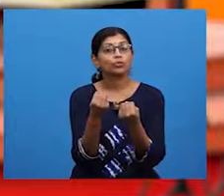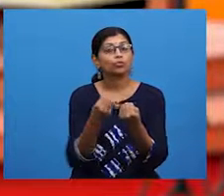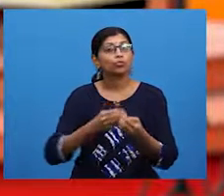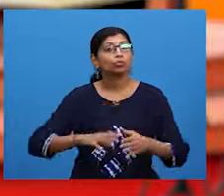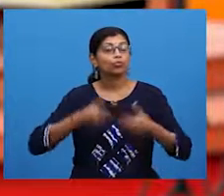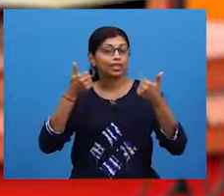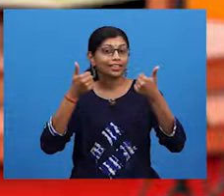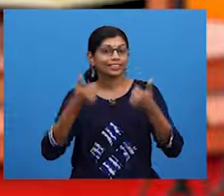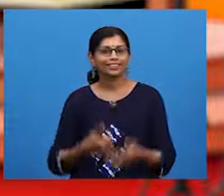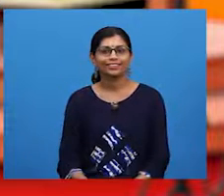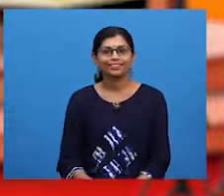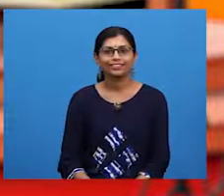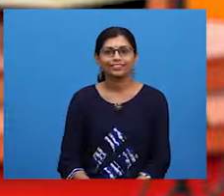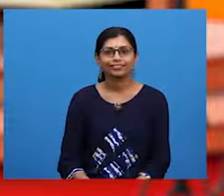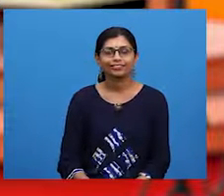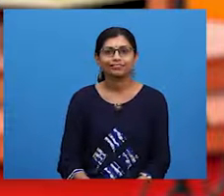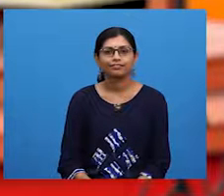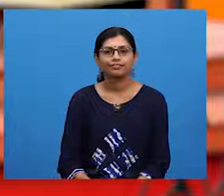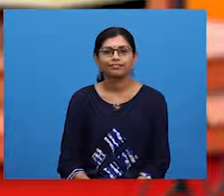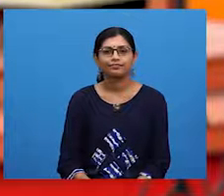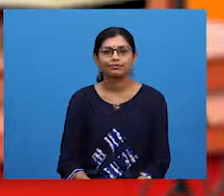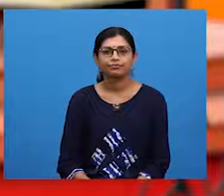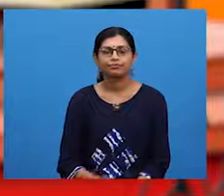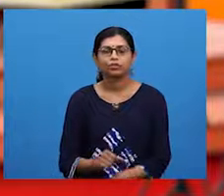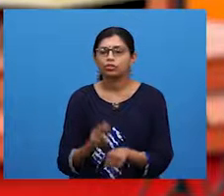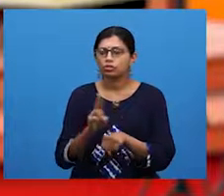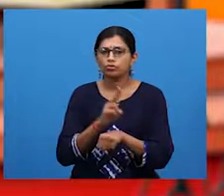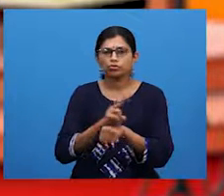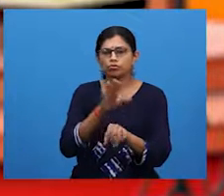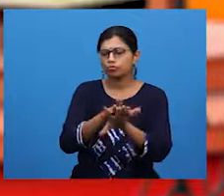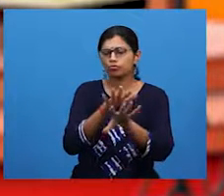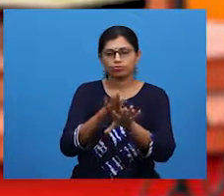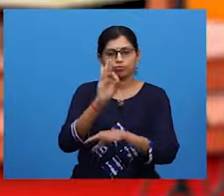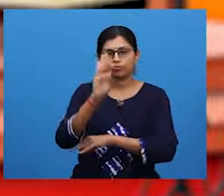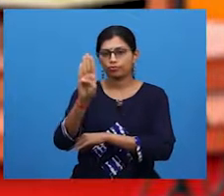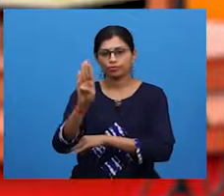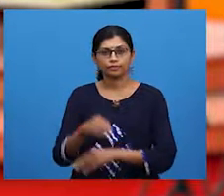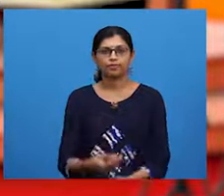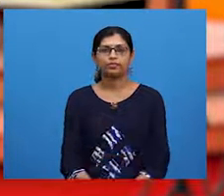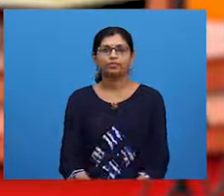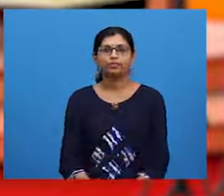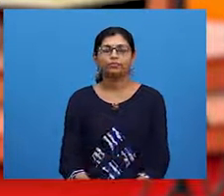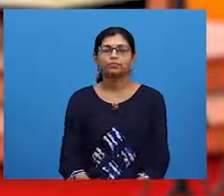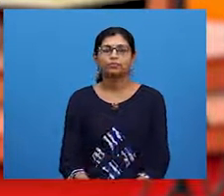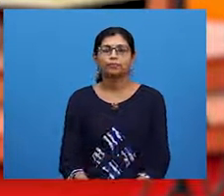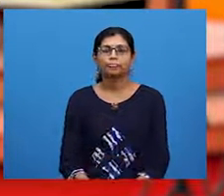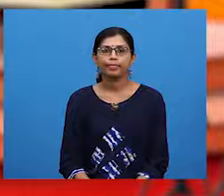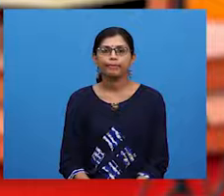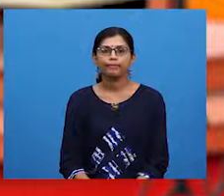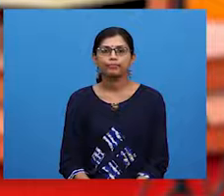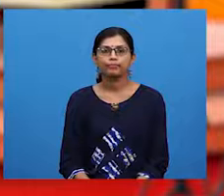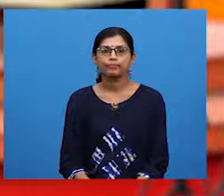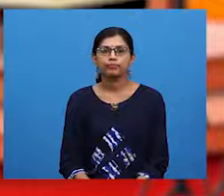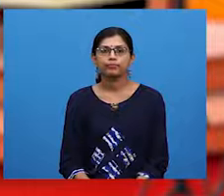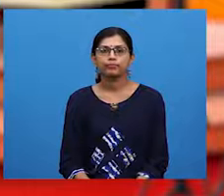posted and shared a lot of information on my Facebook wall and send messages to all my